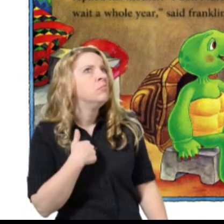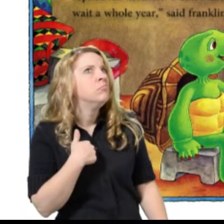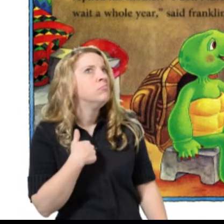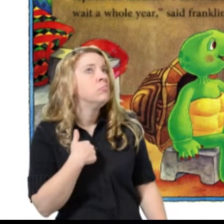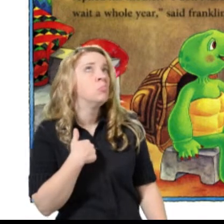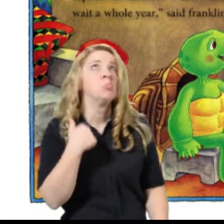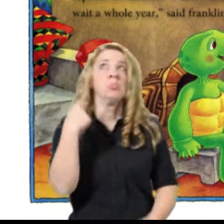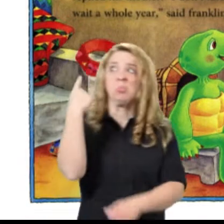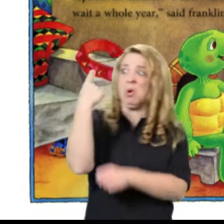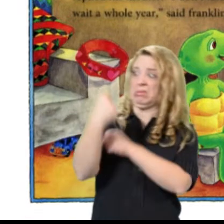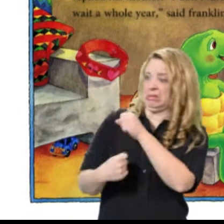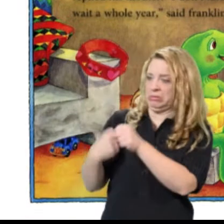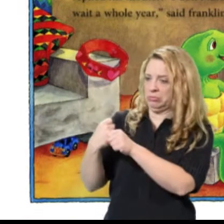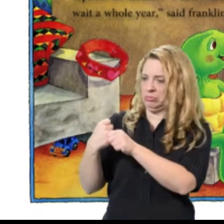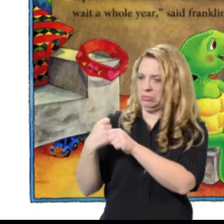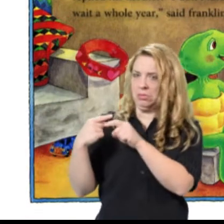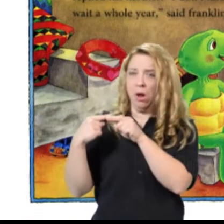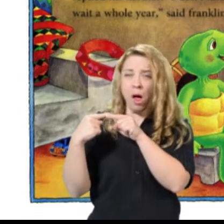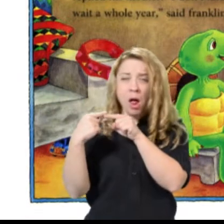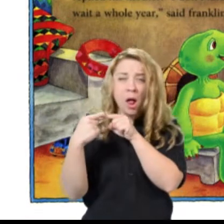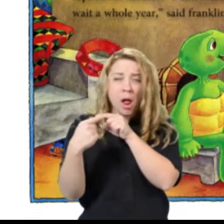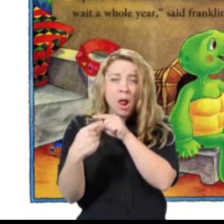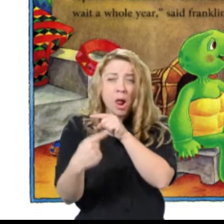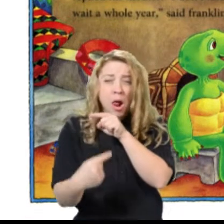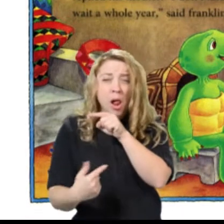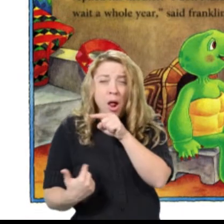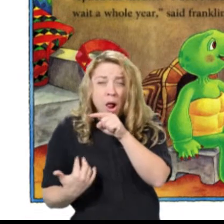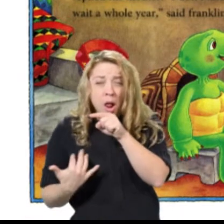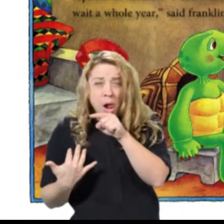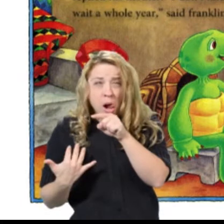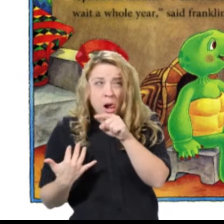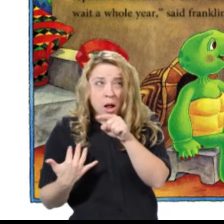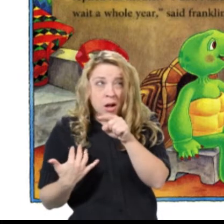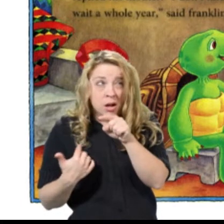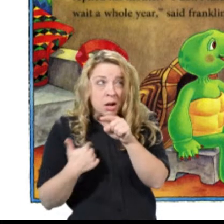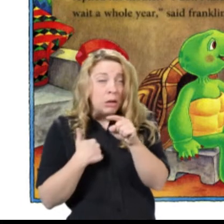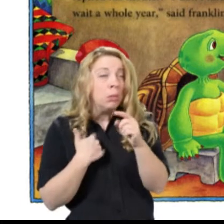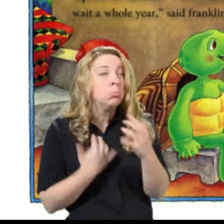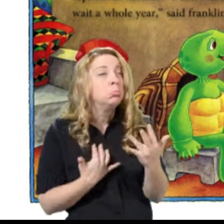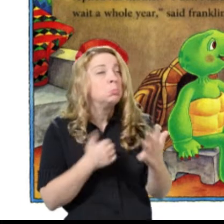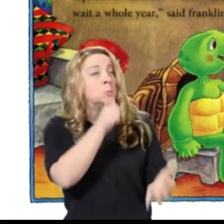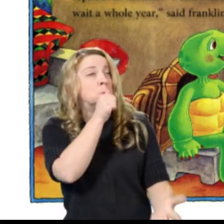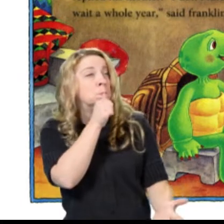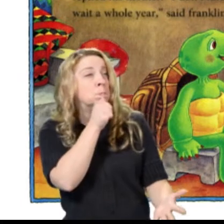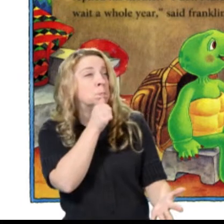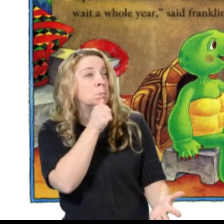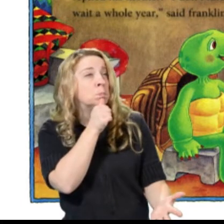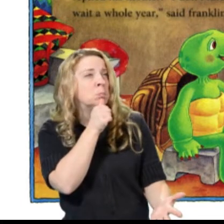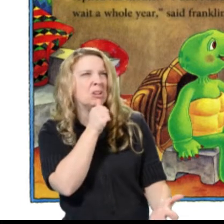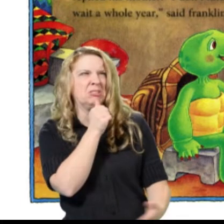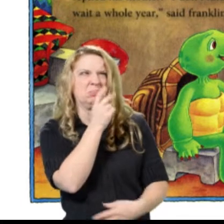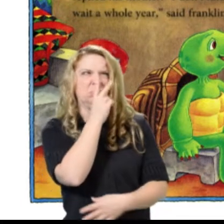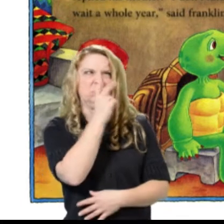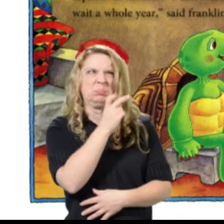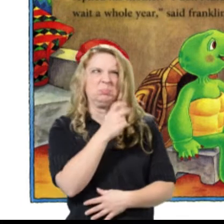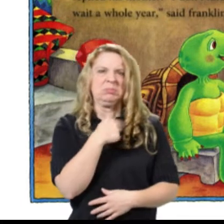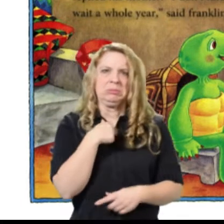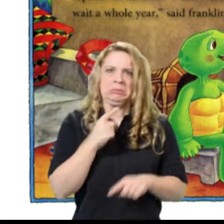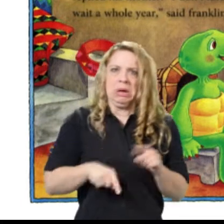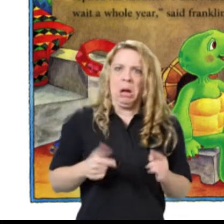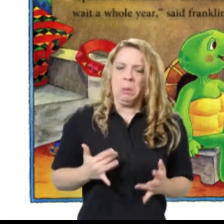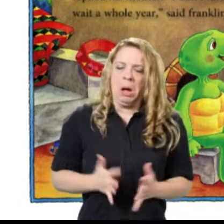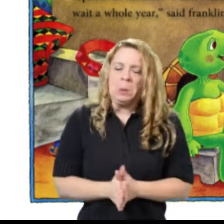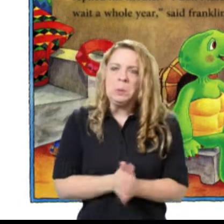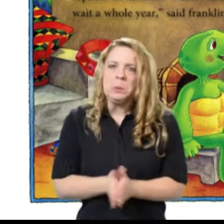I don't know if